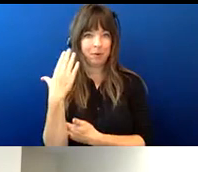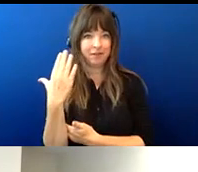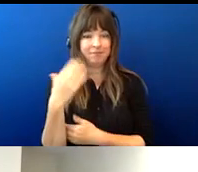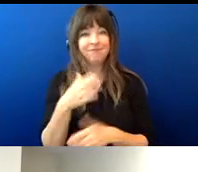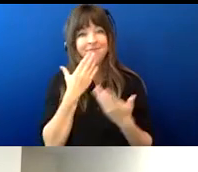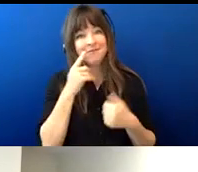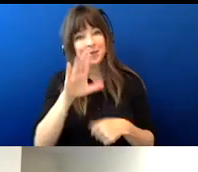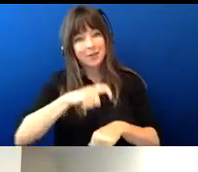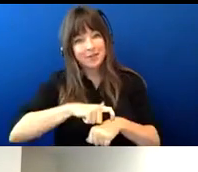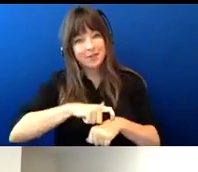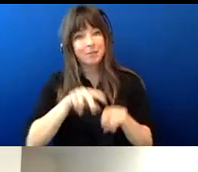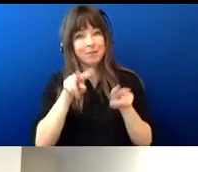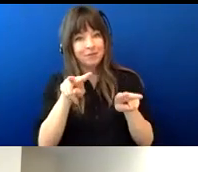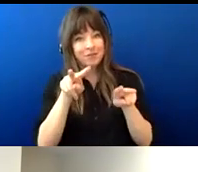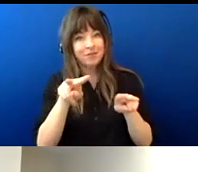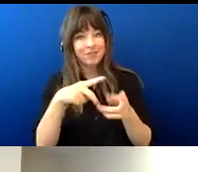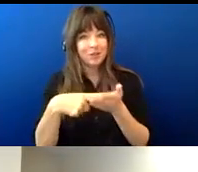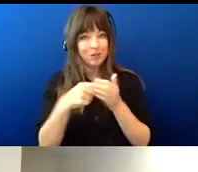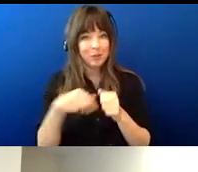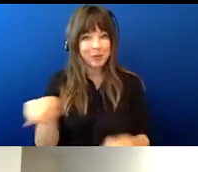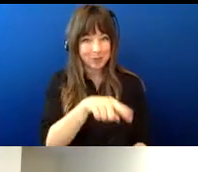we look forward to a discussion